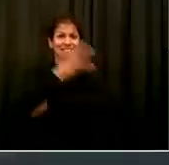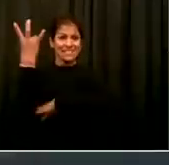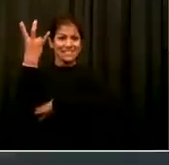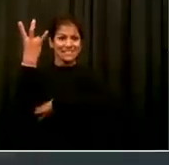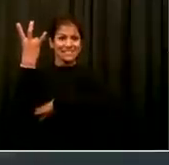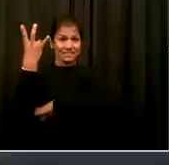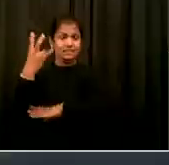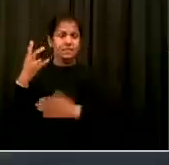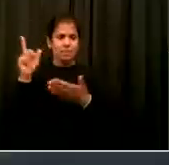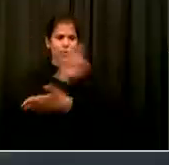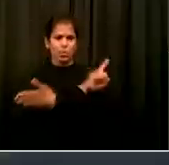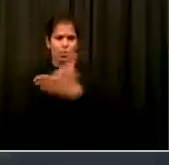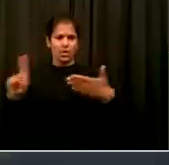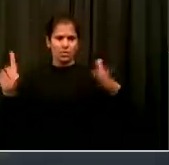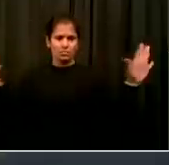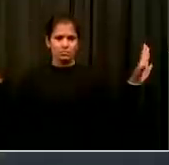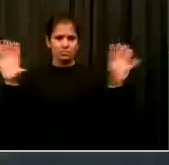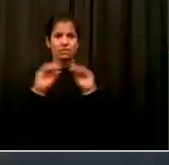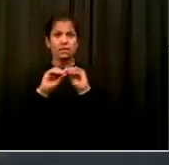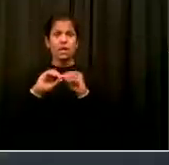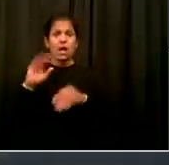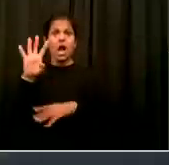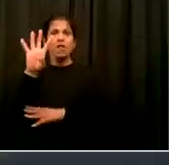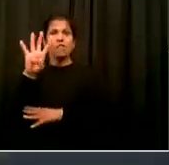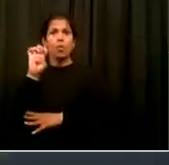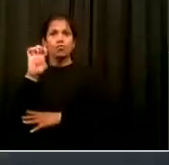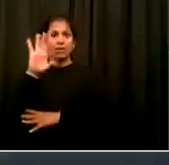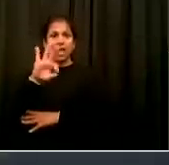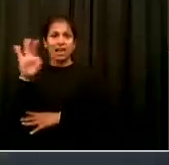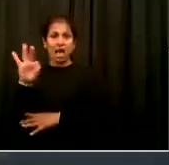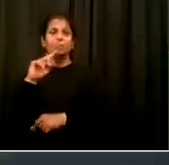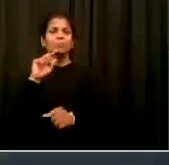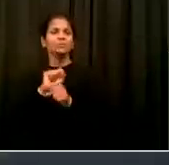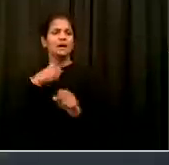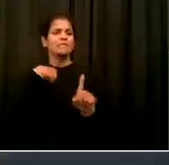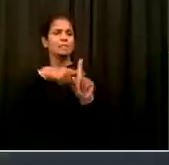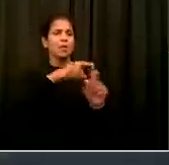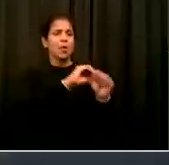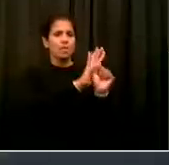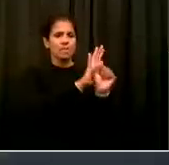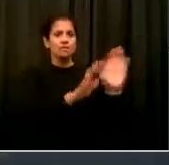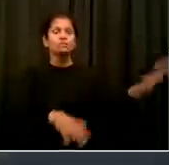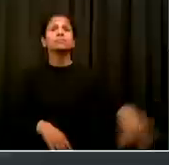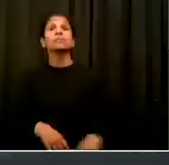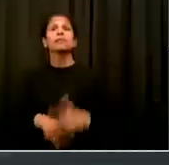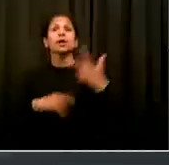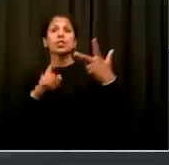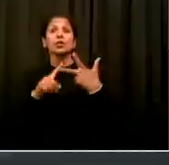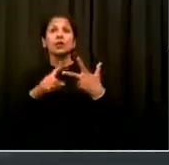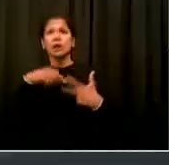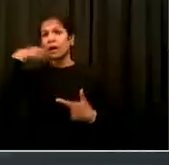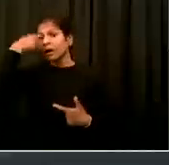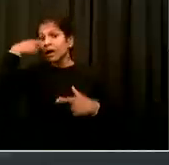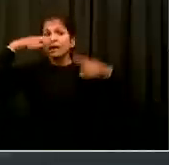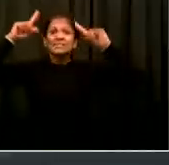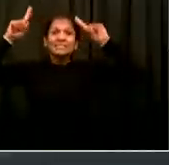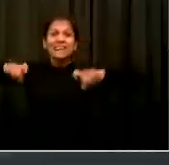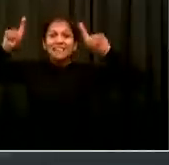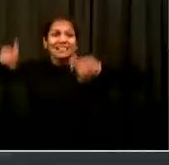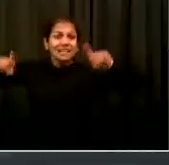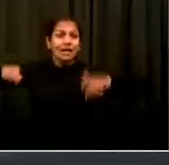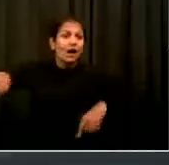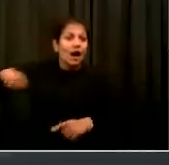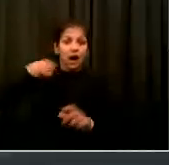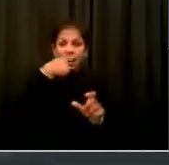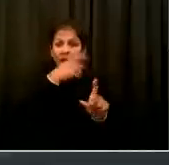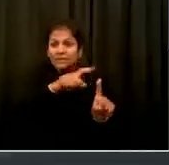Today's report, 499 cases. And number three, percentage of people testing citywide positive for COVID-19. That threshold is 5%. Today's report,